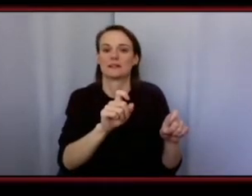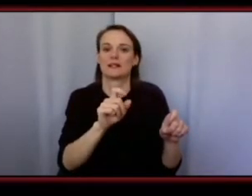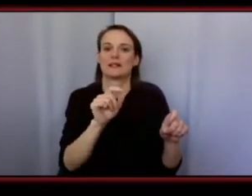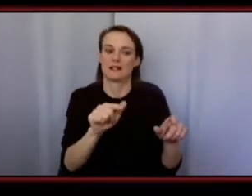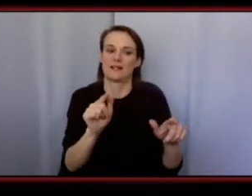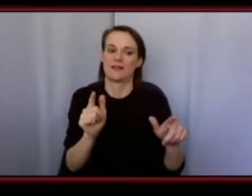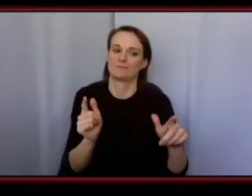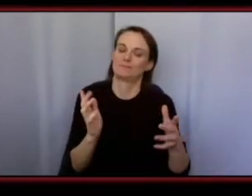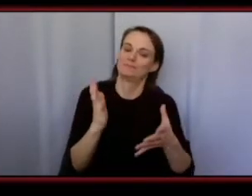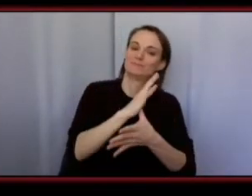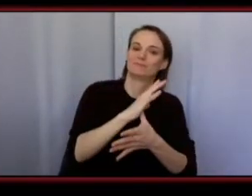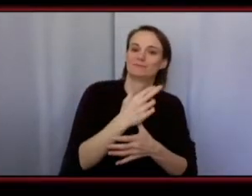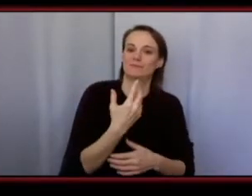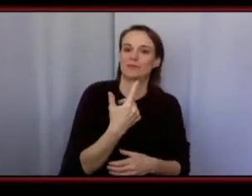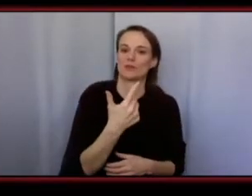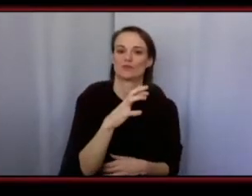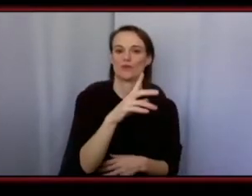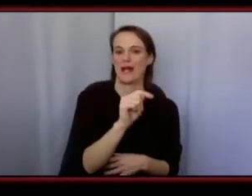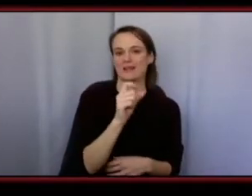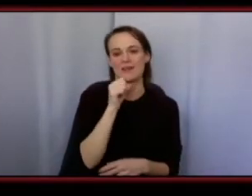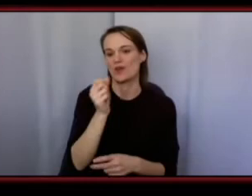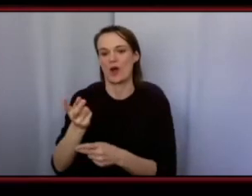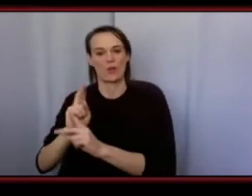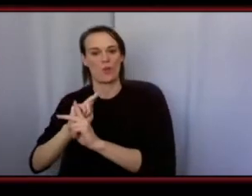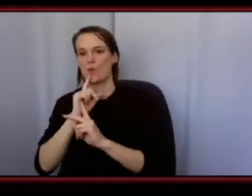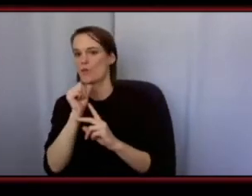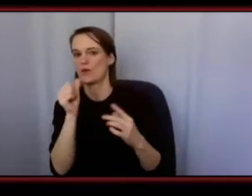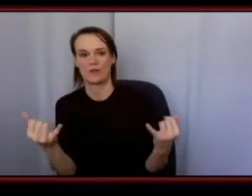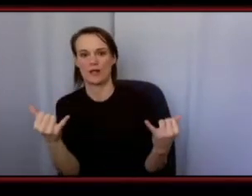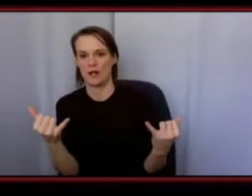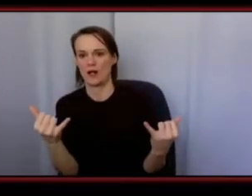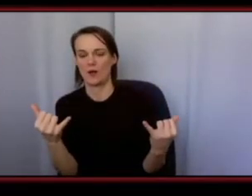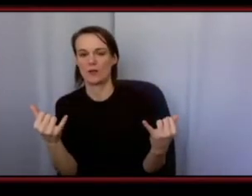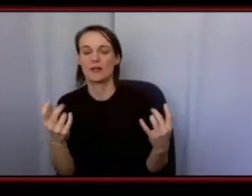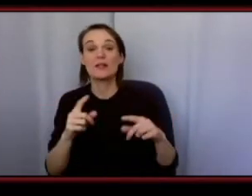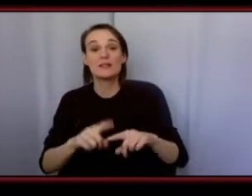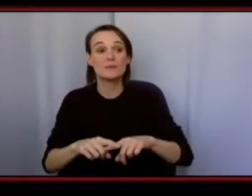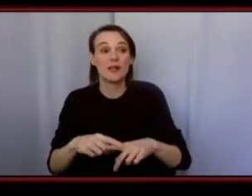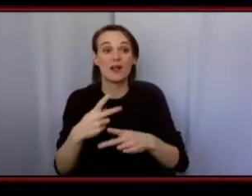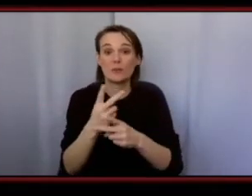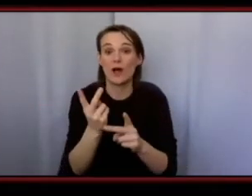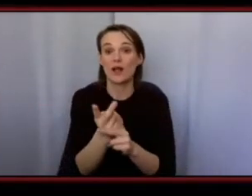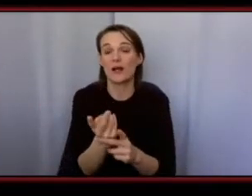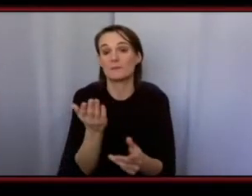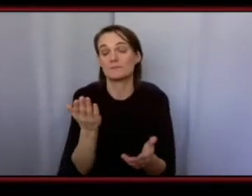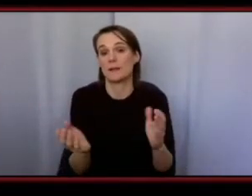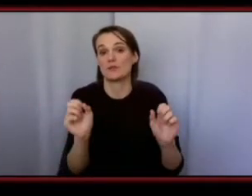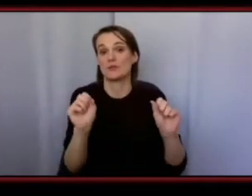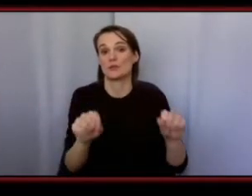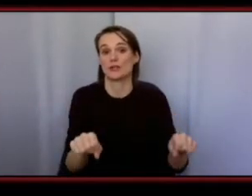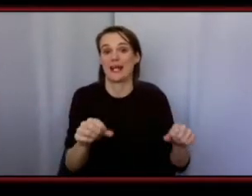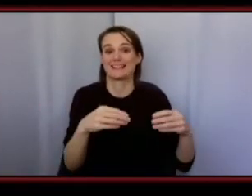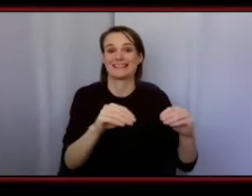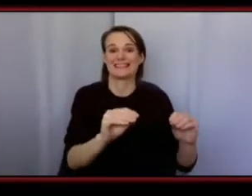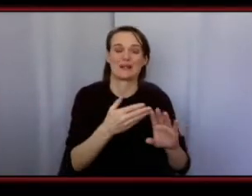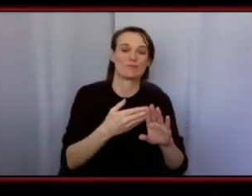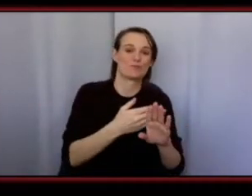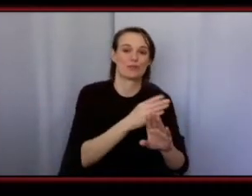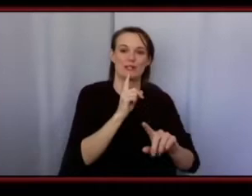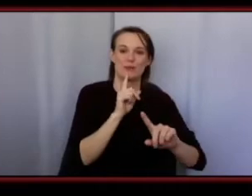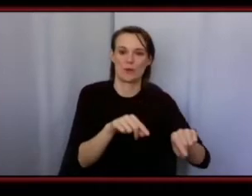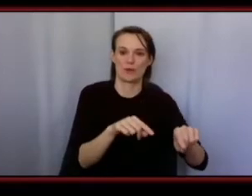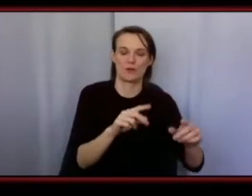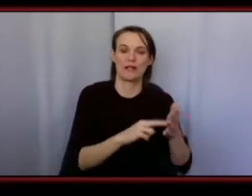grants rather than loans as well depending on your product maybe you can have pre-orders so that the money they're bringing in